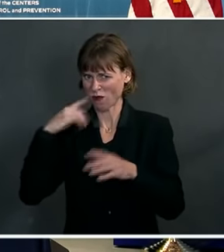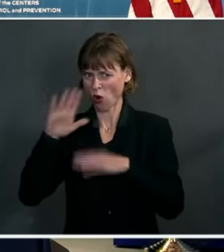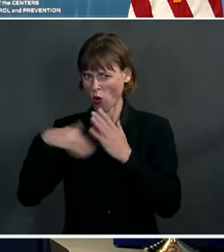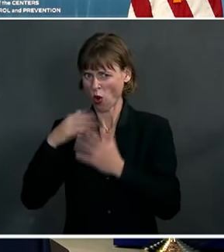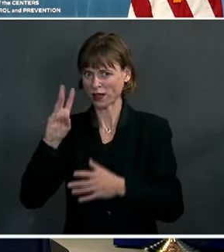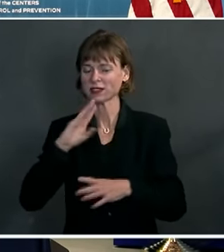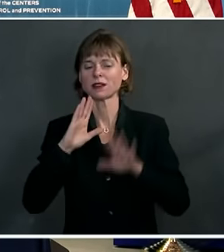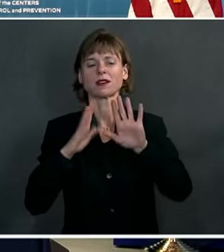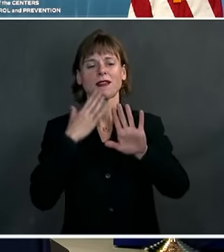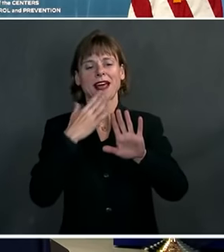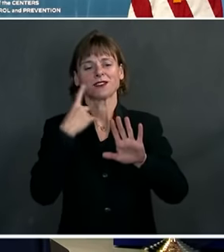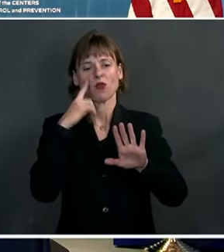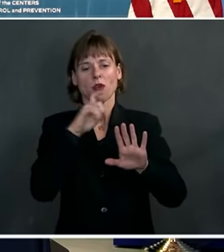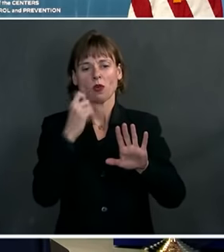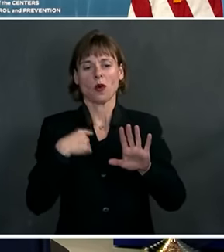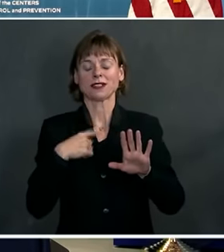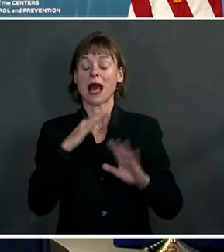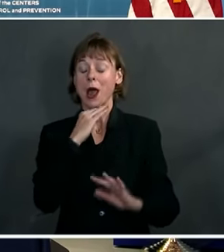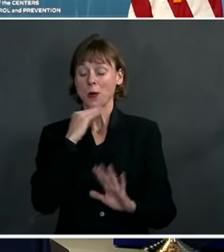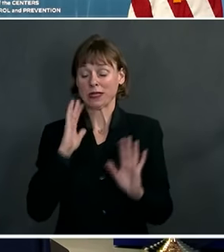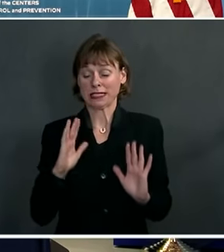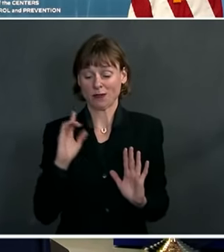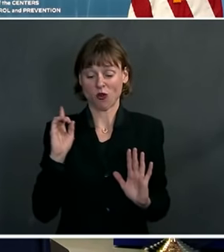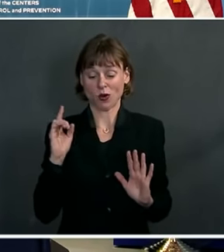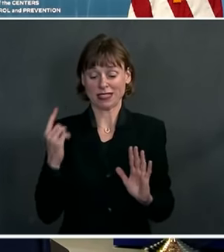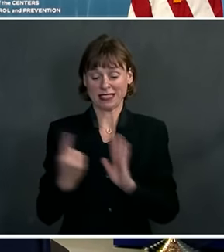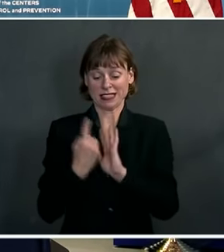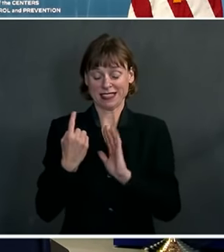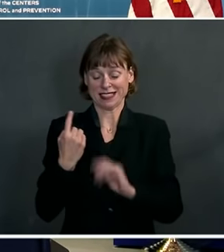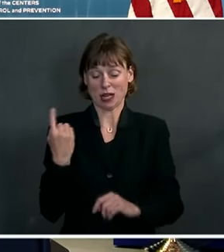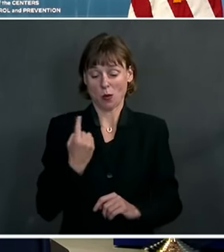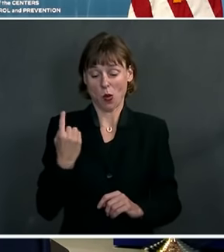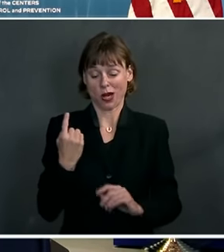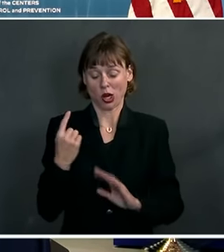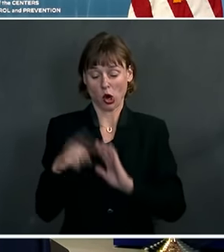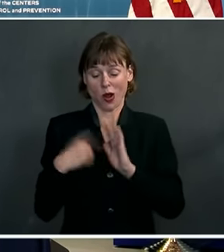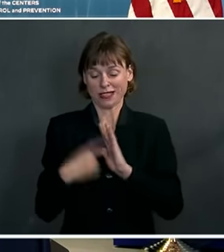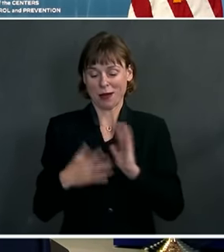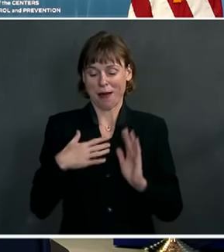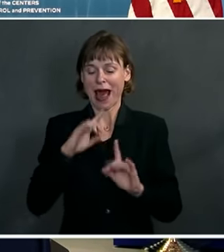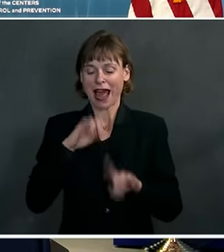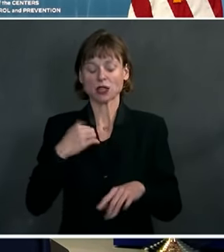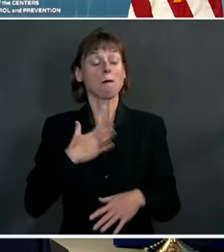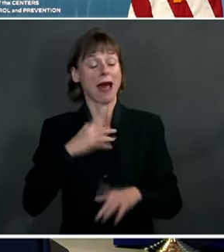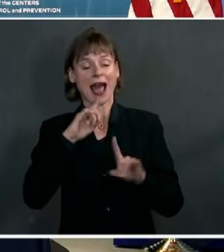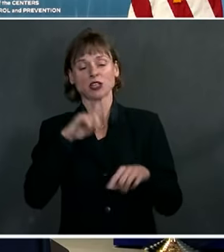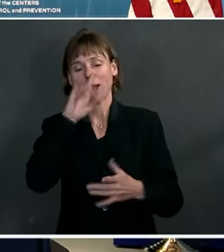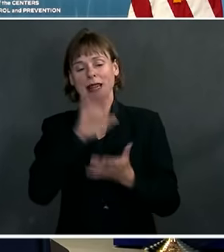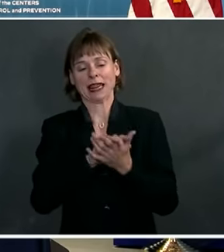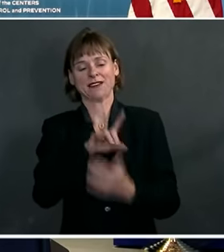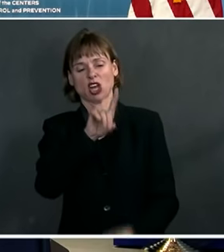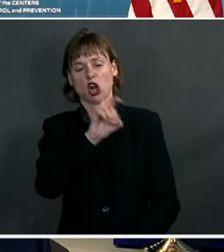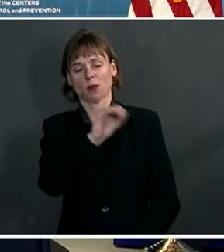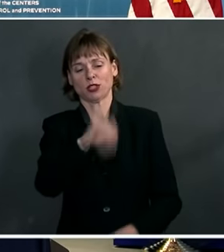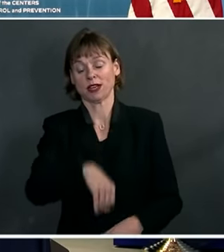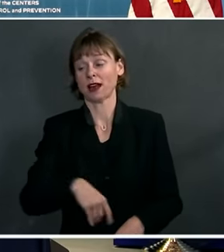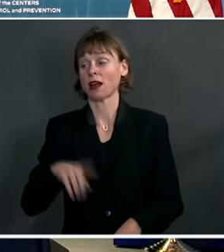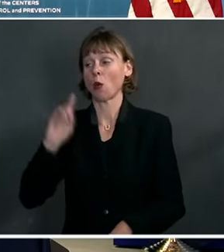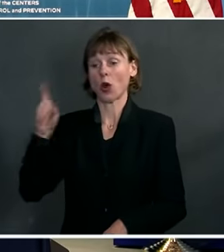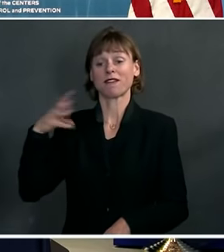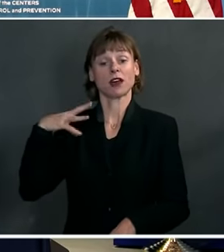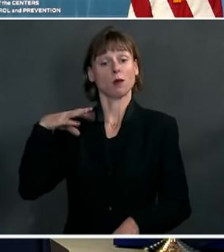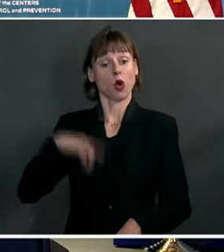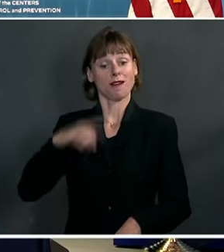at risk of somebody coming back and correcting my answer, I believe the answer is 100%. And they're getting credit for six precisely